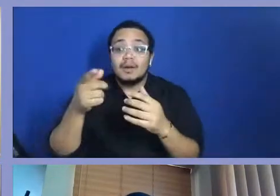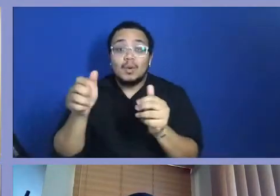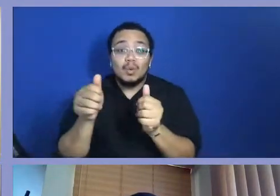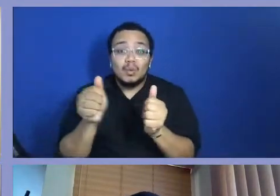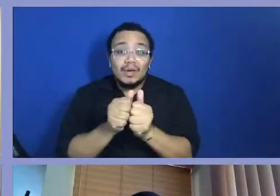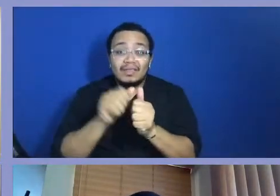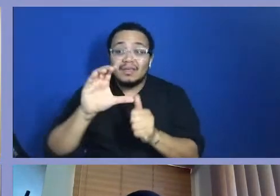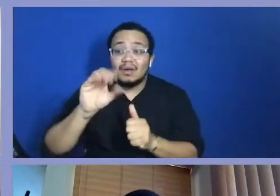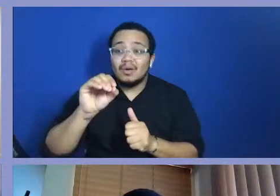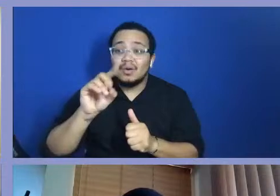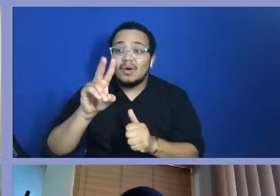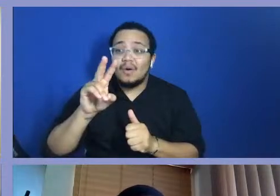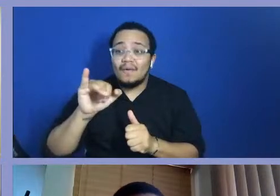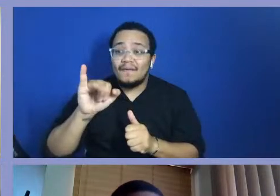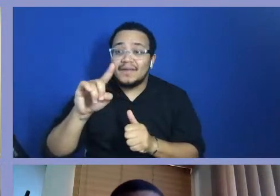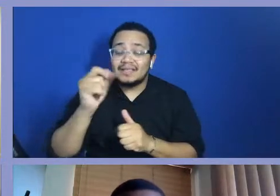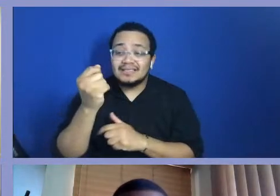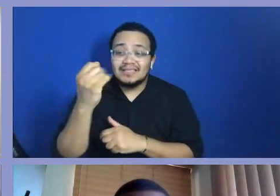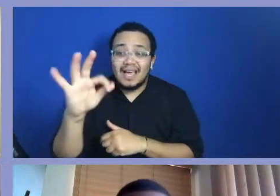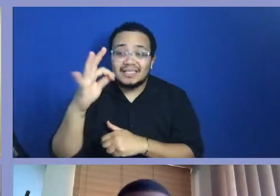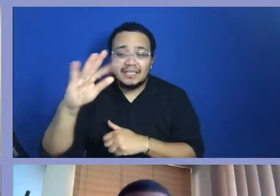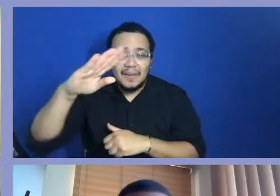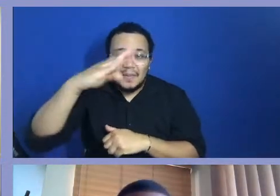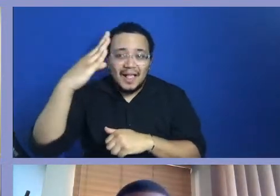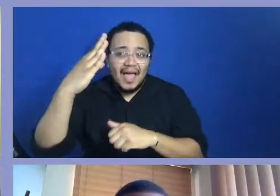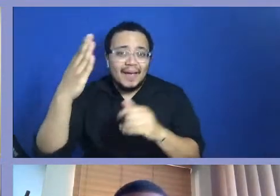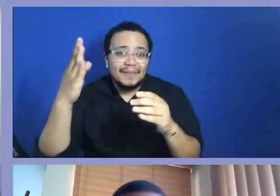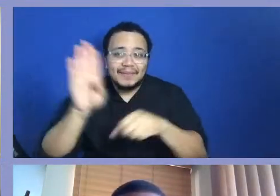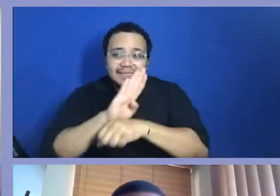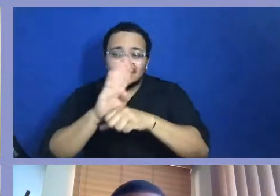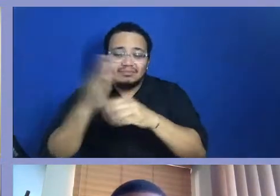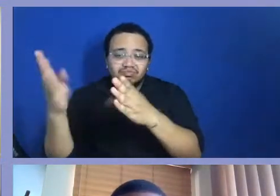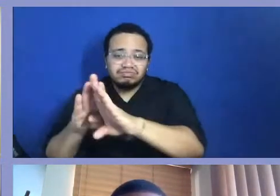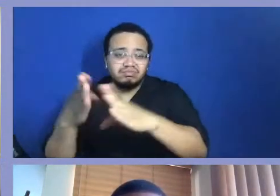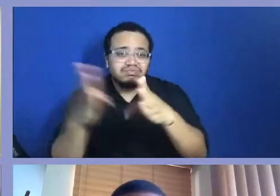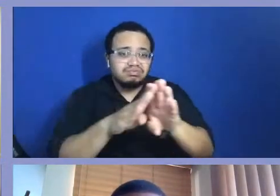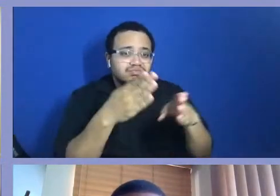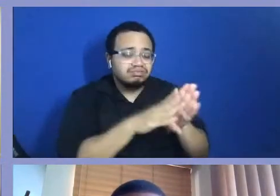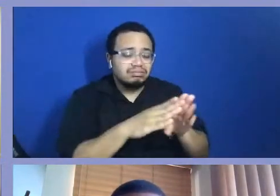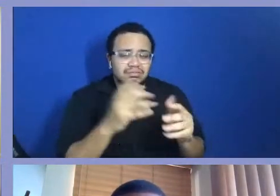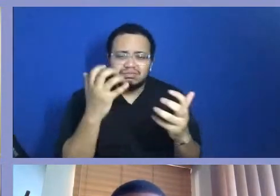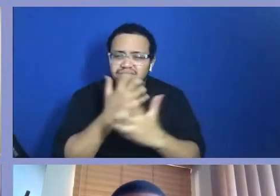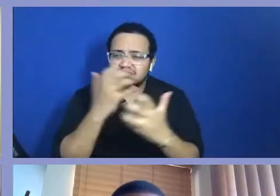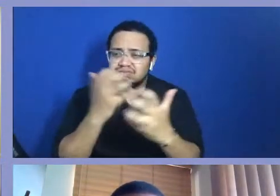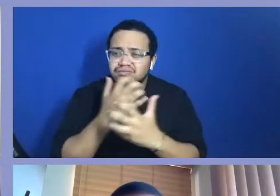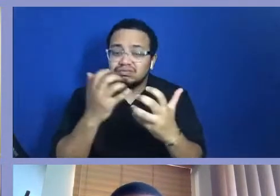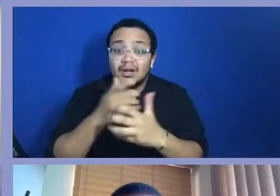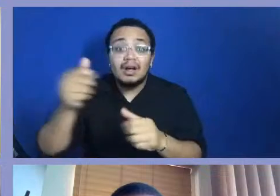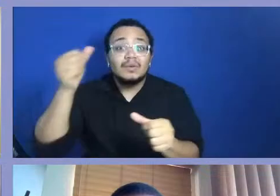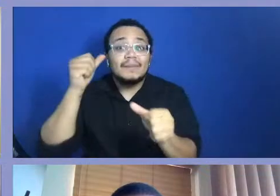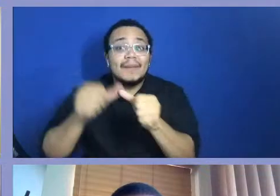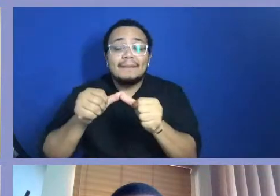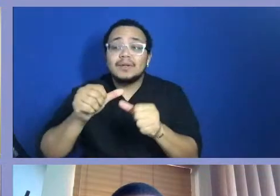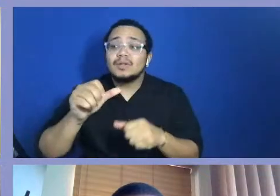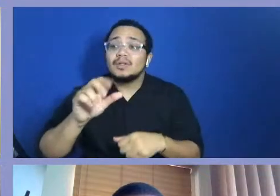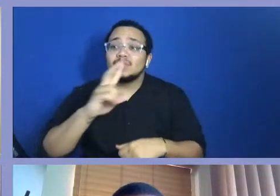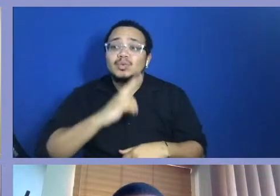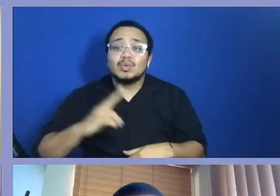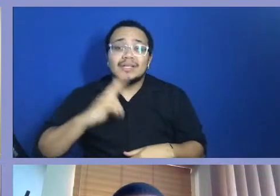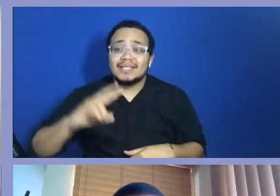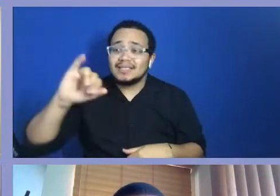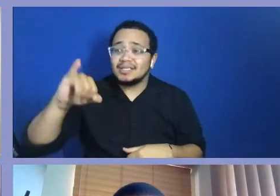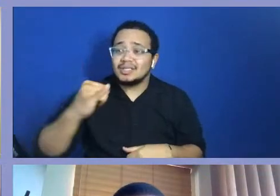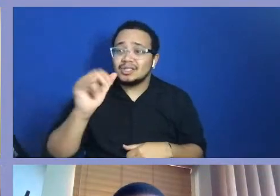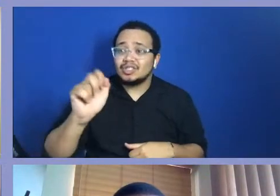hang. You better believe I died when they told me that Twins Jazz Club restaurant was closing. We in